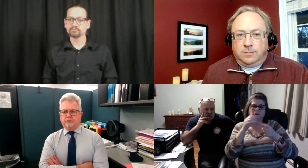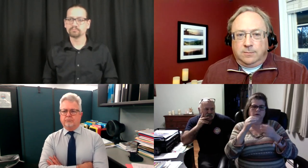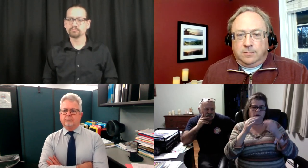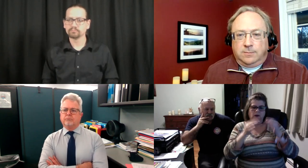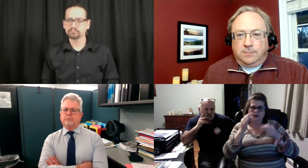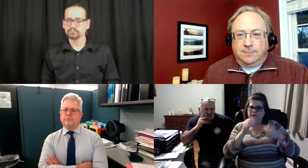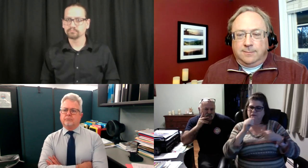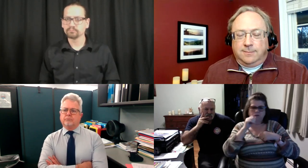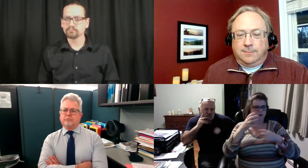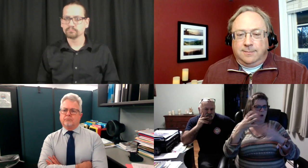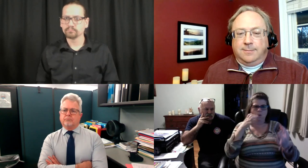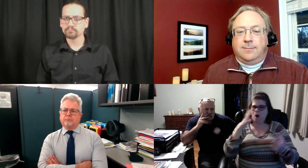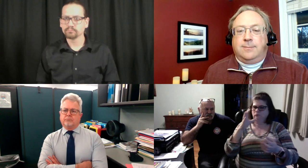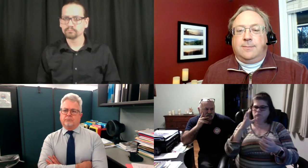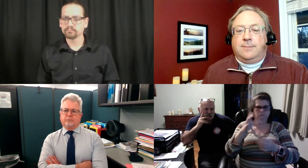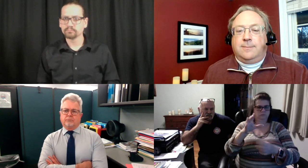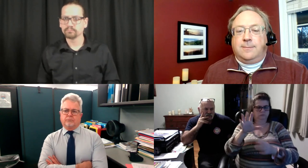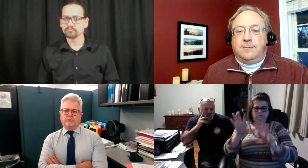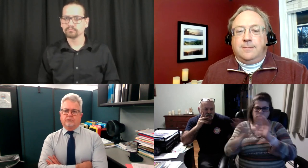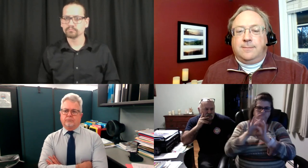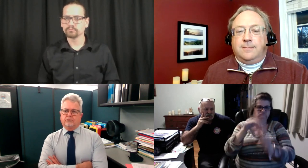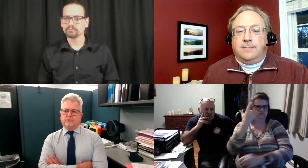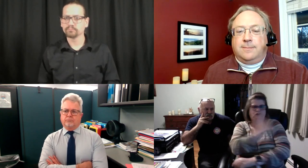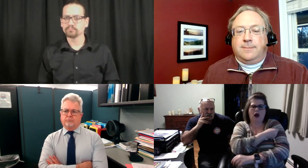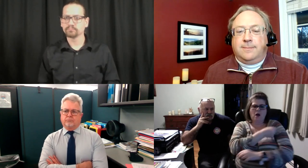Okay. And my follow-up question is,